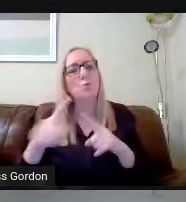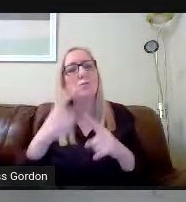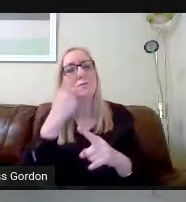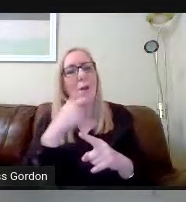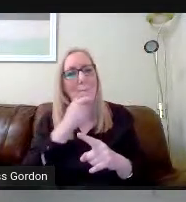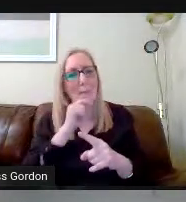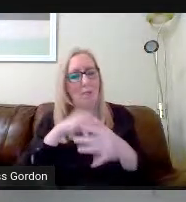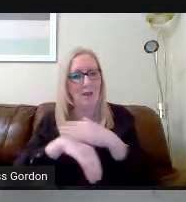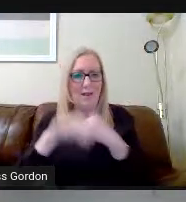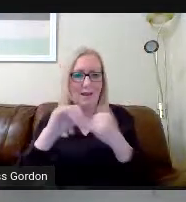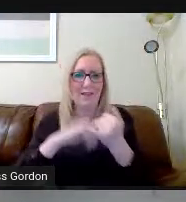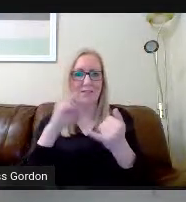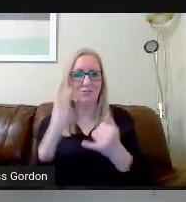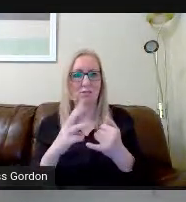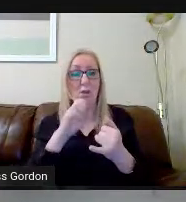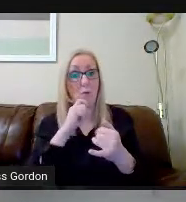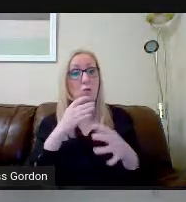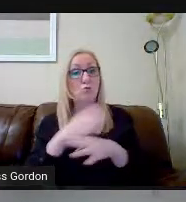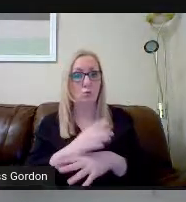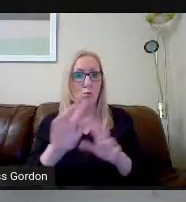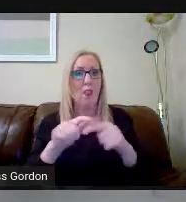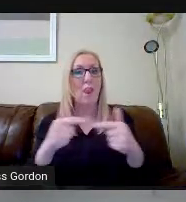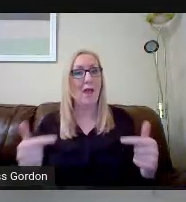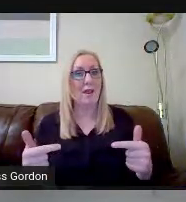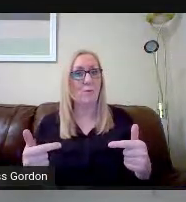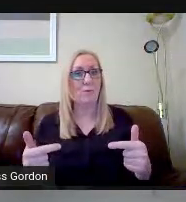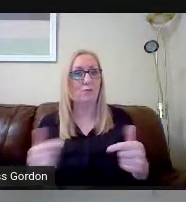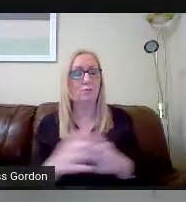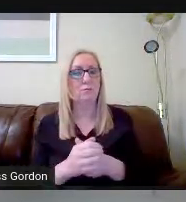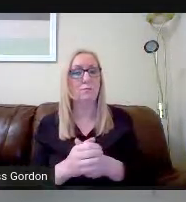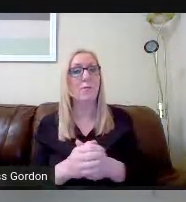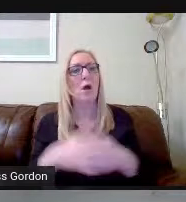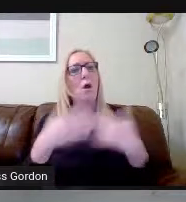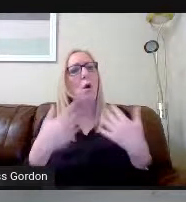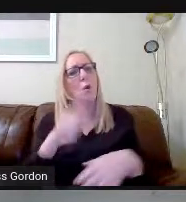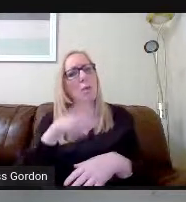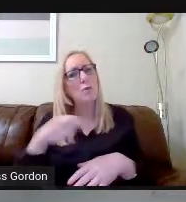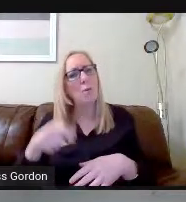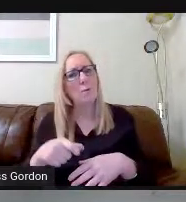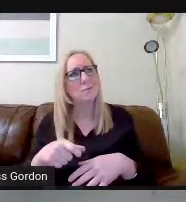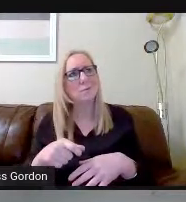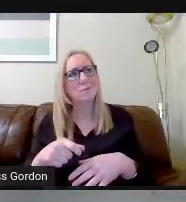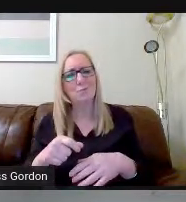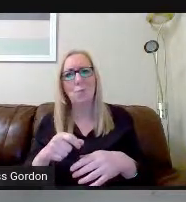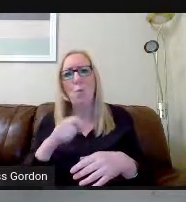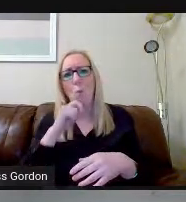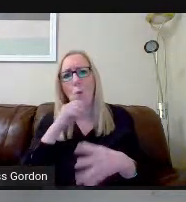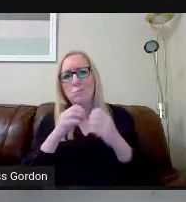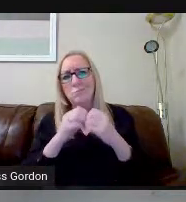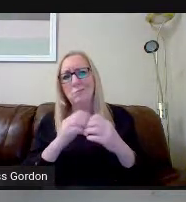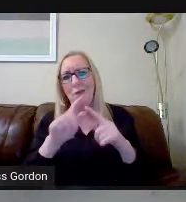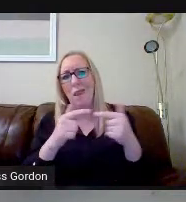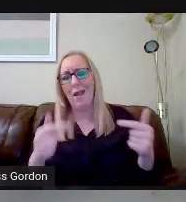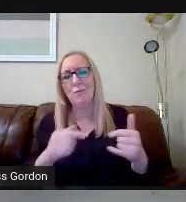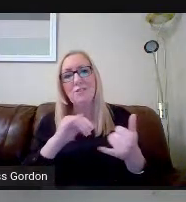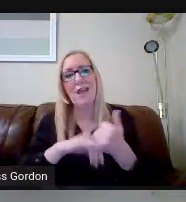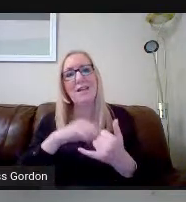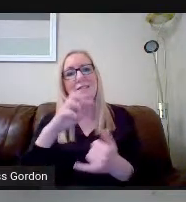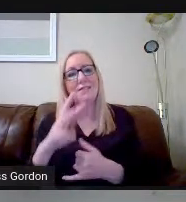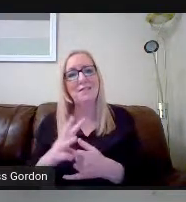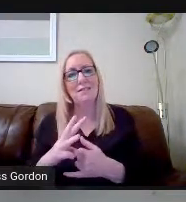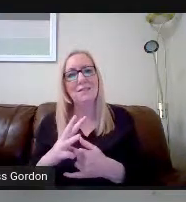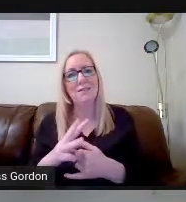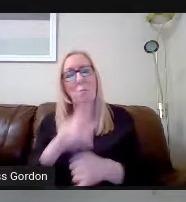will do a language. The only pupils who won't do a language in third year are those pupils who have been